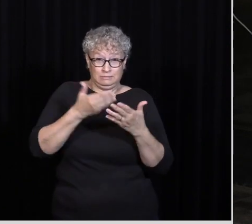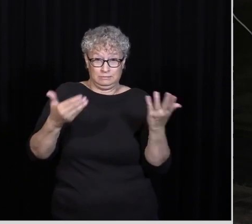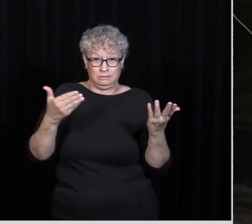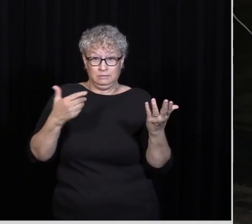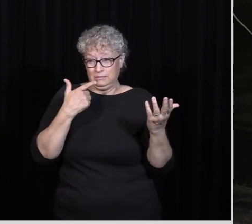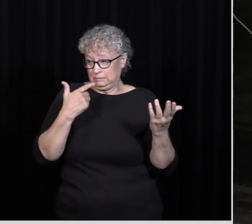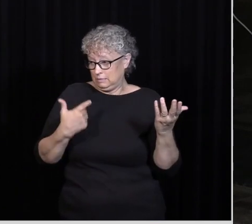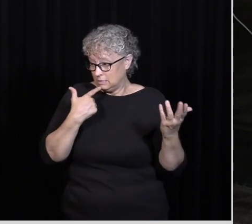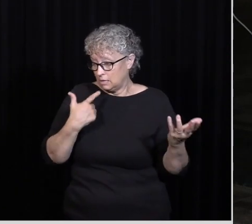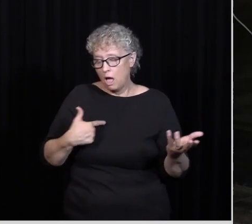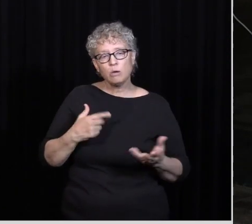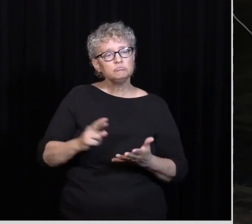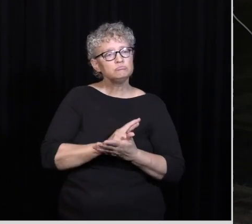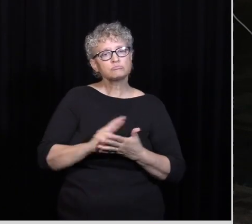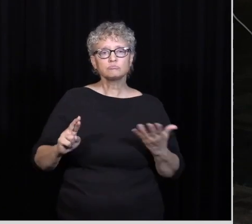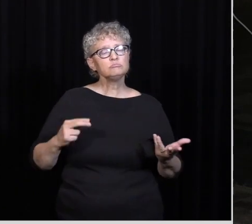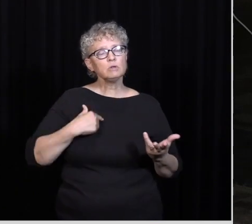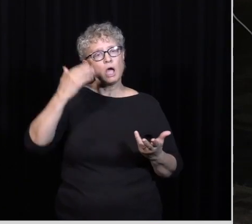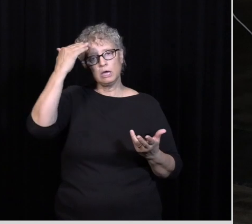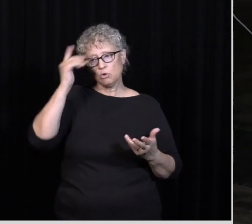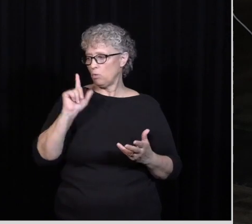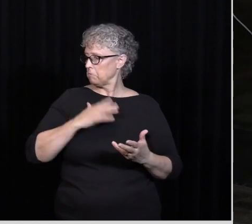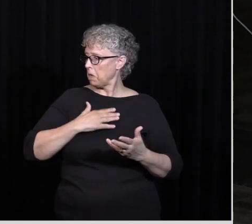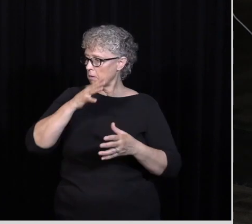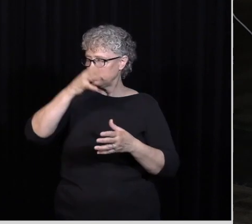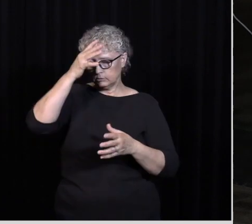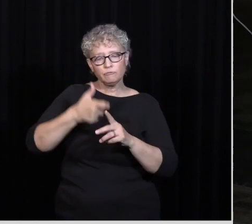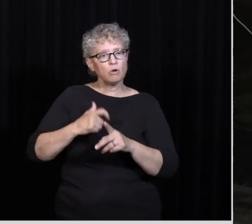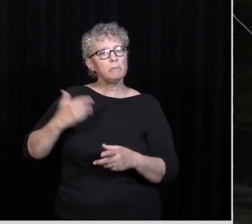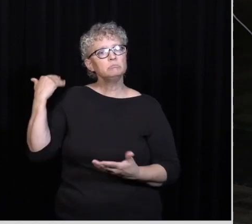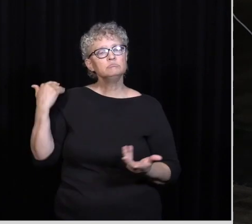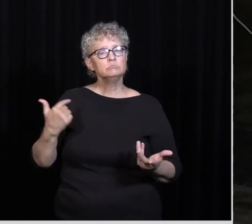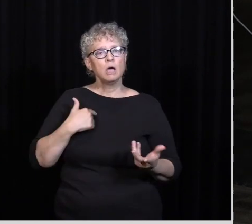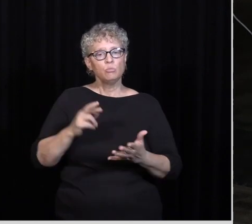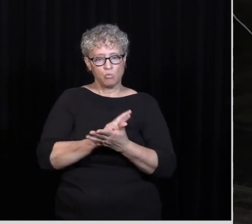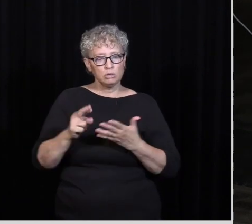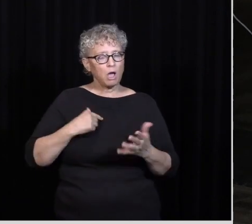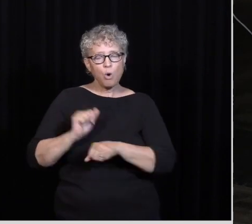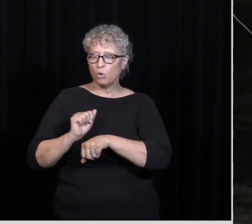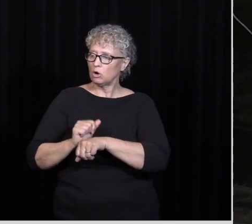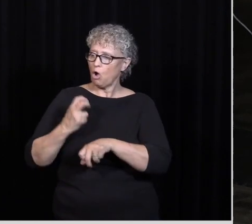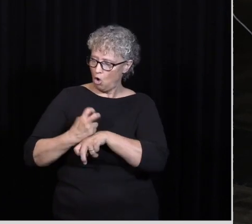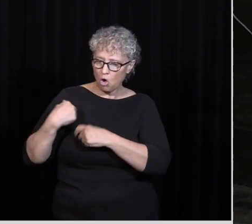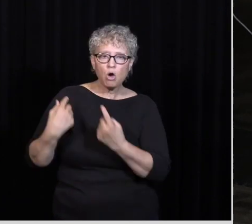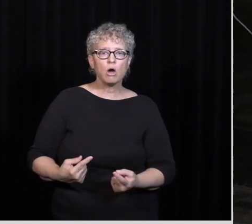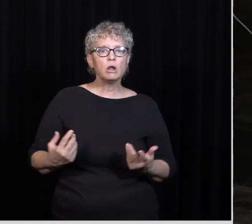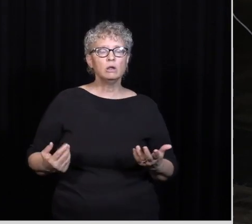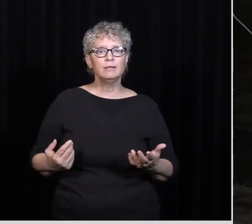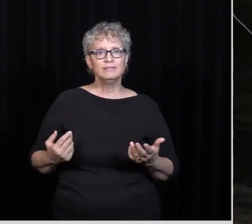I'm pretty Righteous Because I know Where my parents Came from I'm pretty Righteous Because I know I worked hard This is the